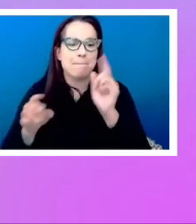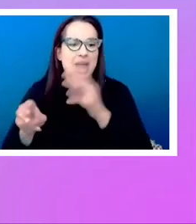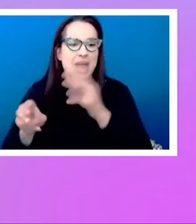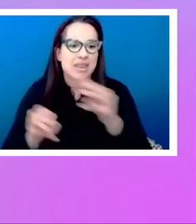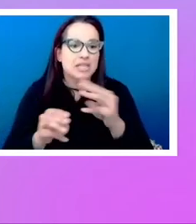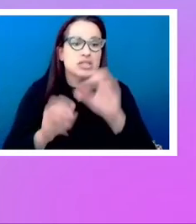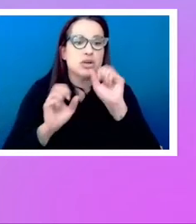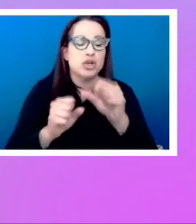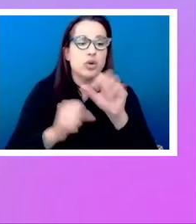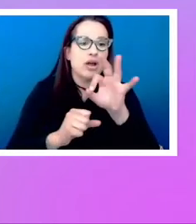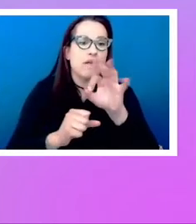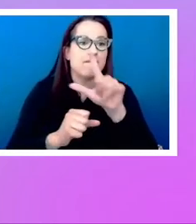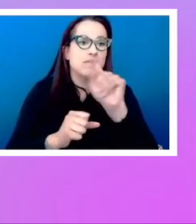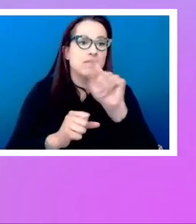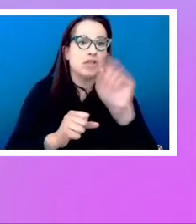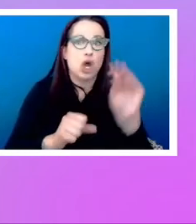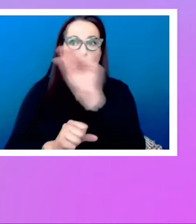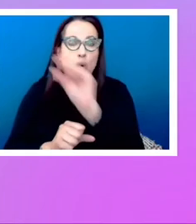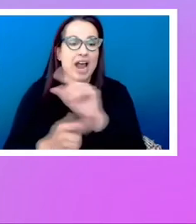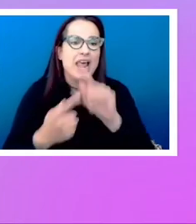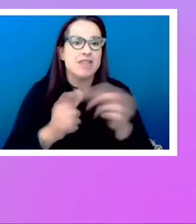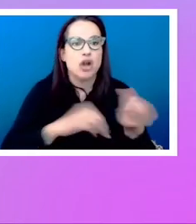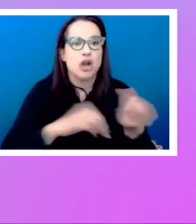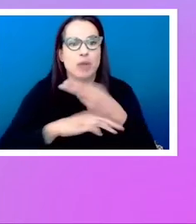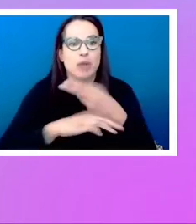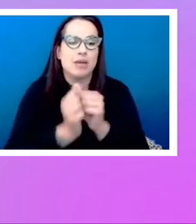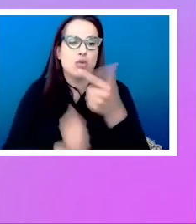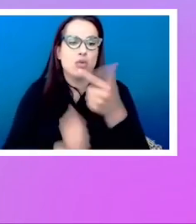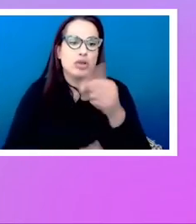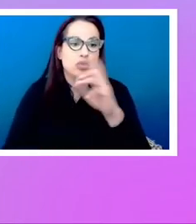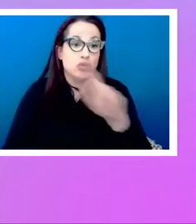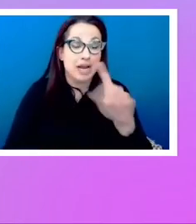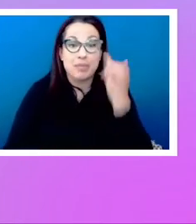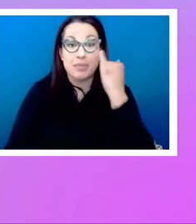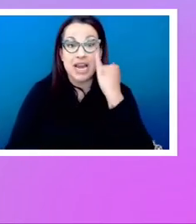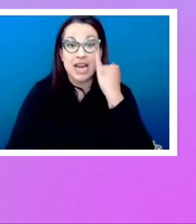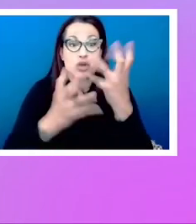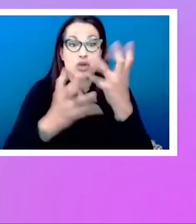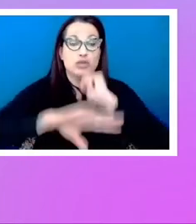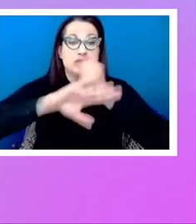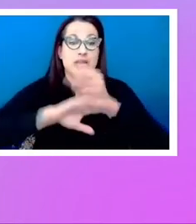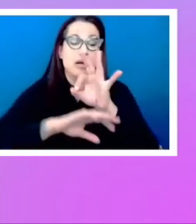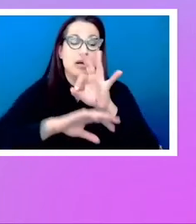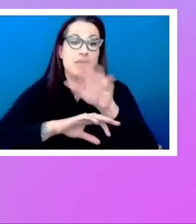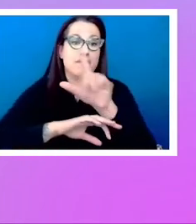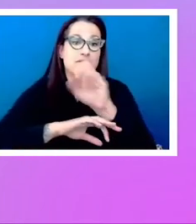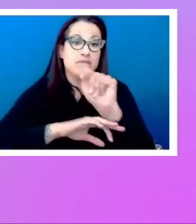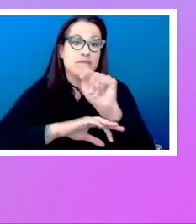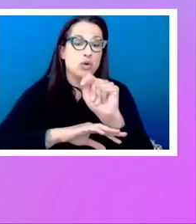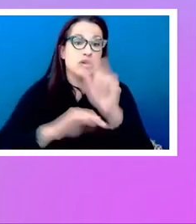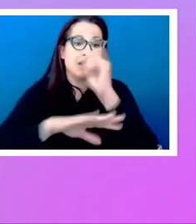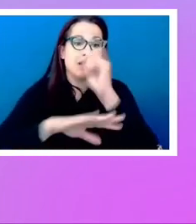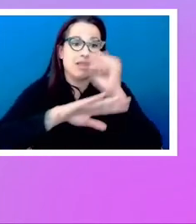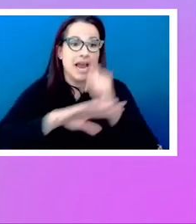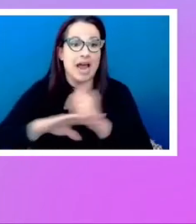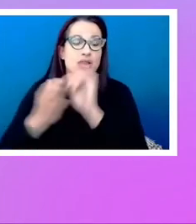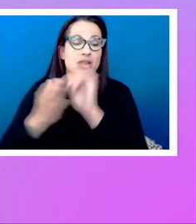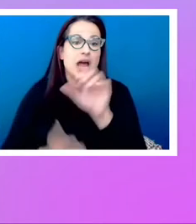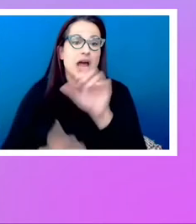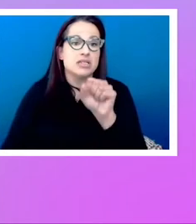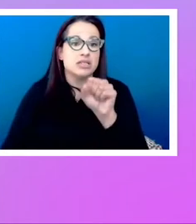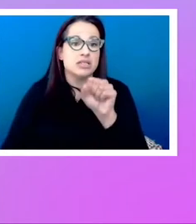overwrite them with grid. But obviously to do that floated layout, the source order is really important because that's all you've got when you're doing floats.